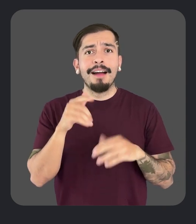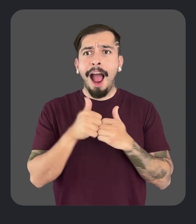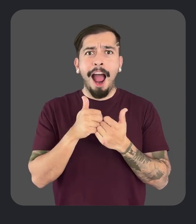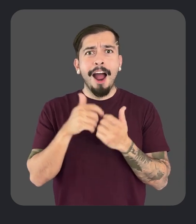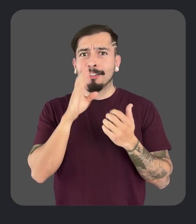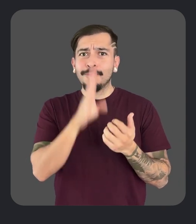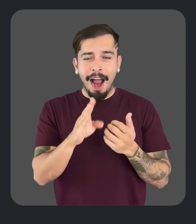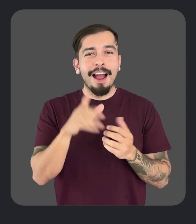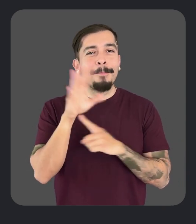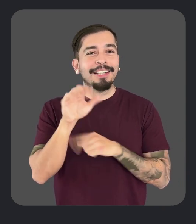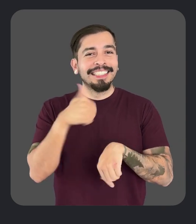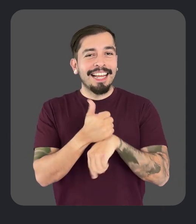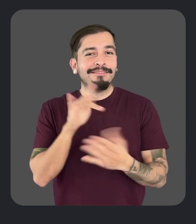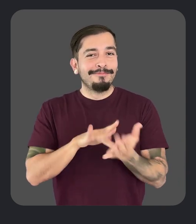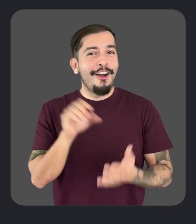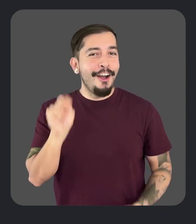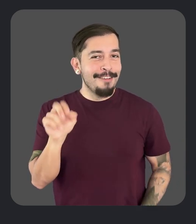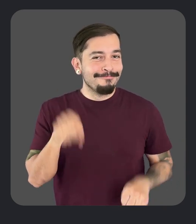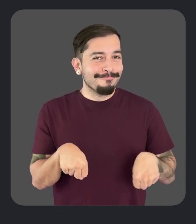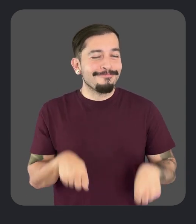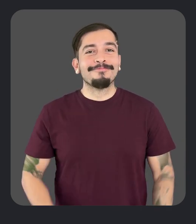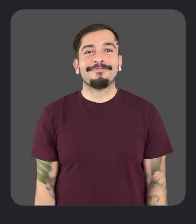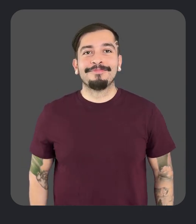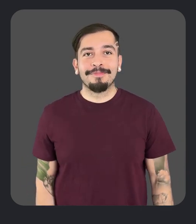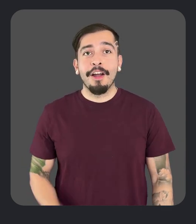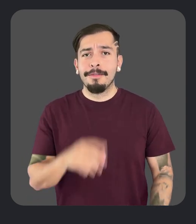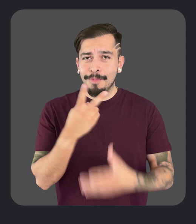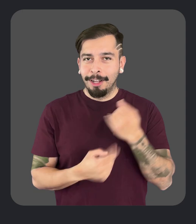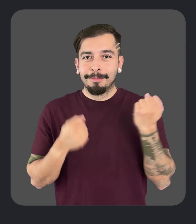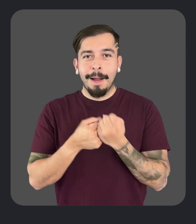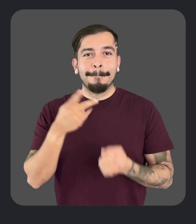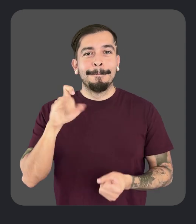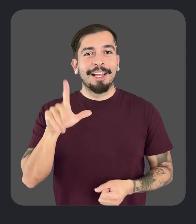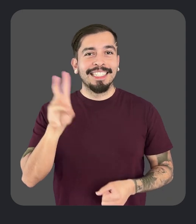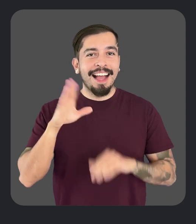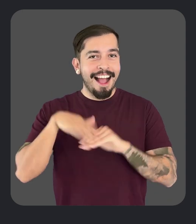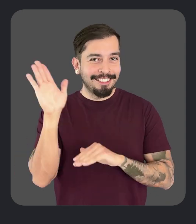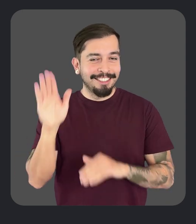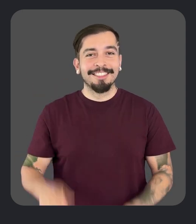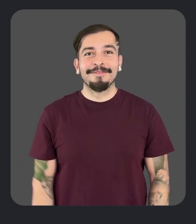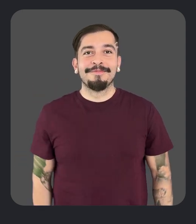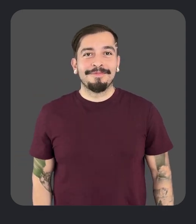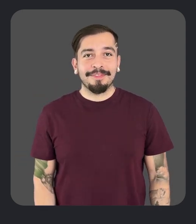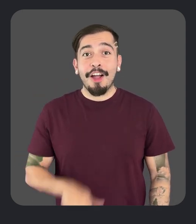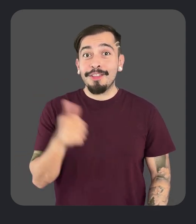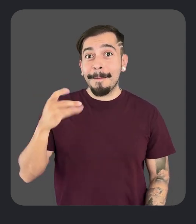well. And you can also turn on the feature directly from your camera setting. Both support Pixel 6 or higher.